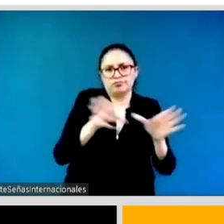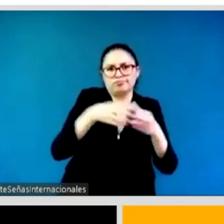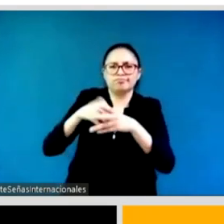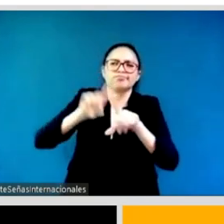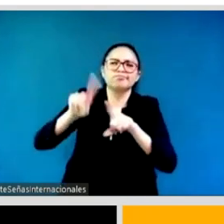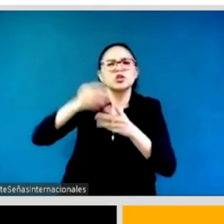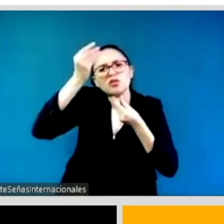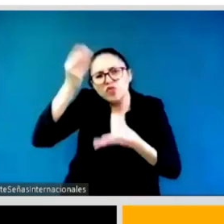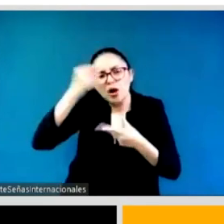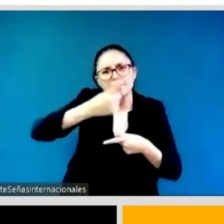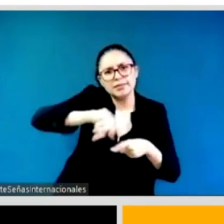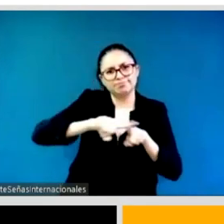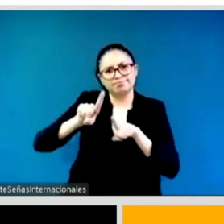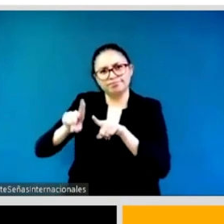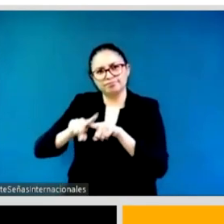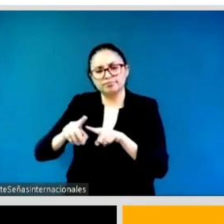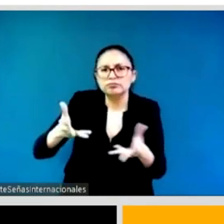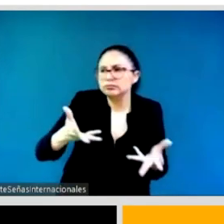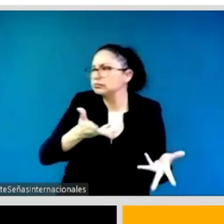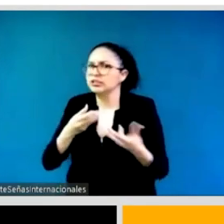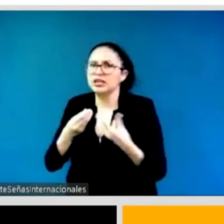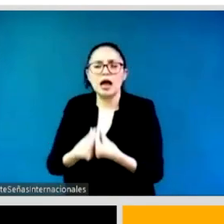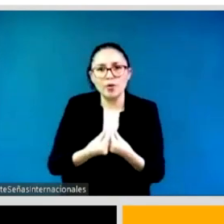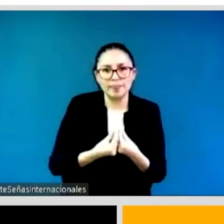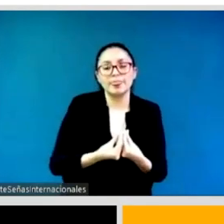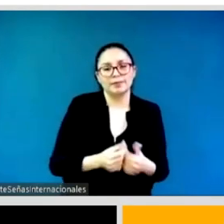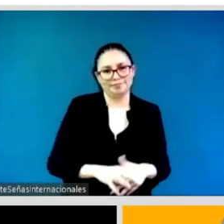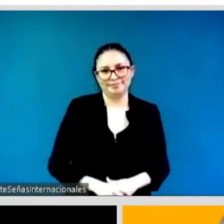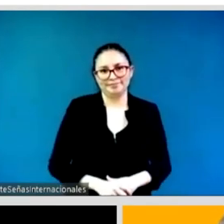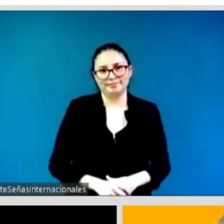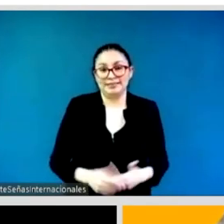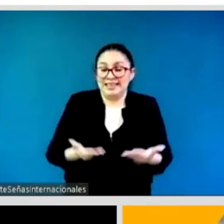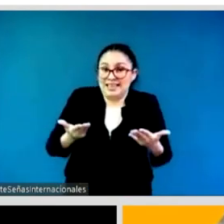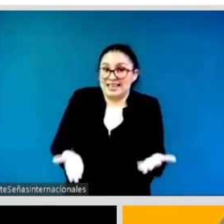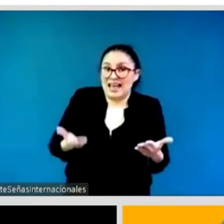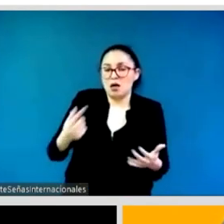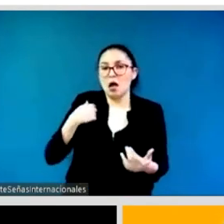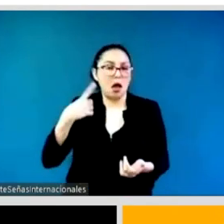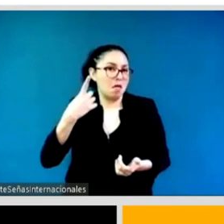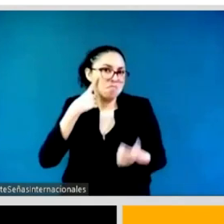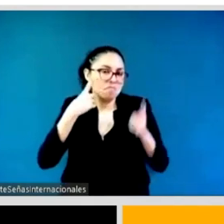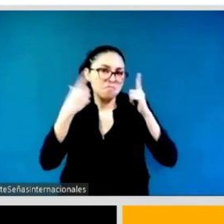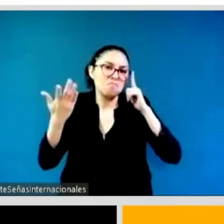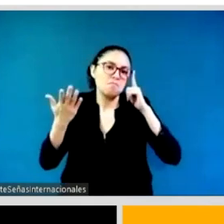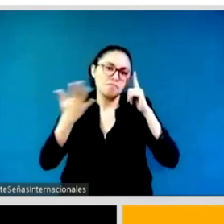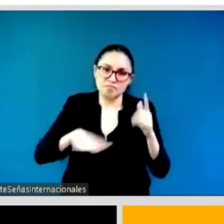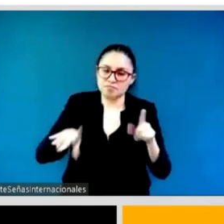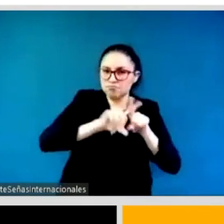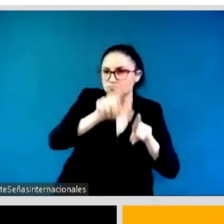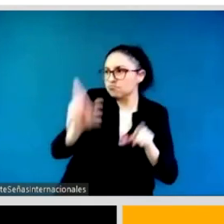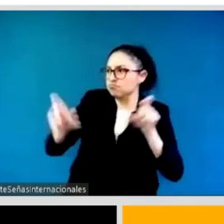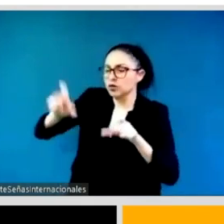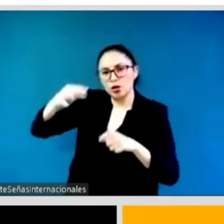heard here is the combination of work among the action coalition leaders to establish